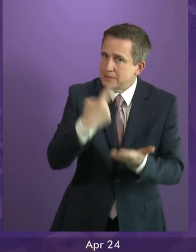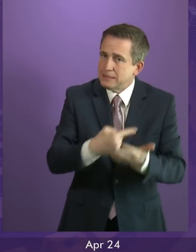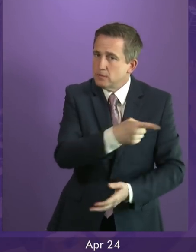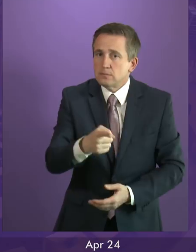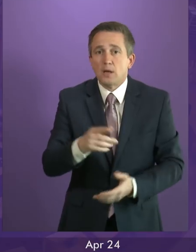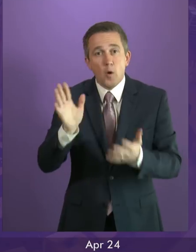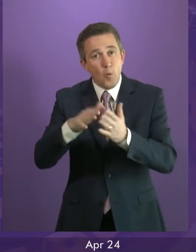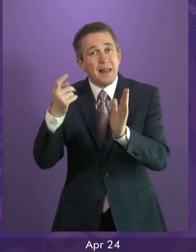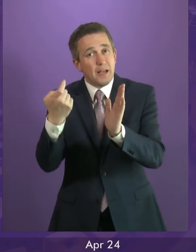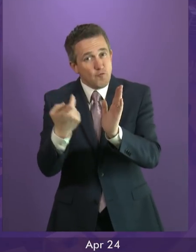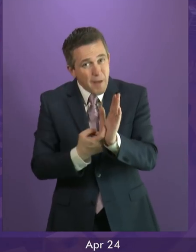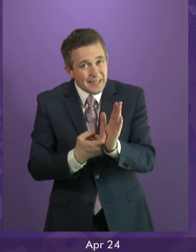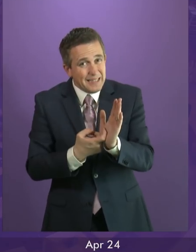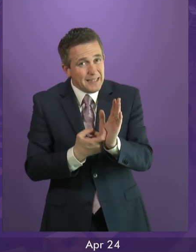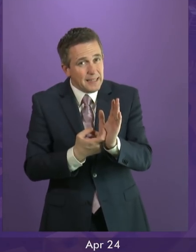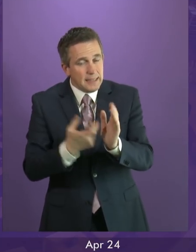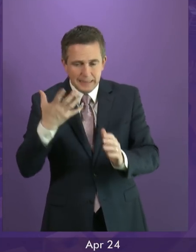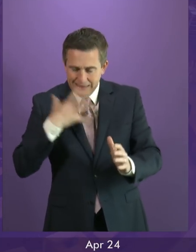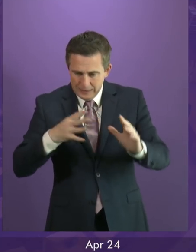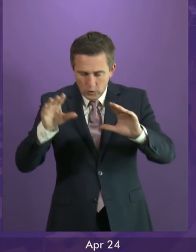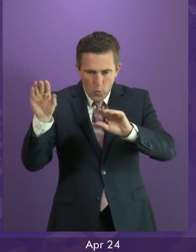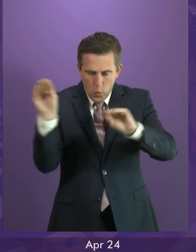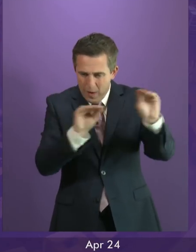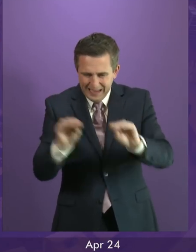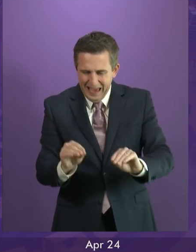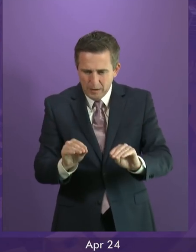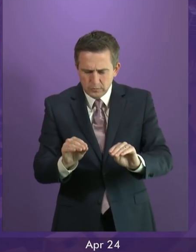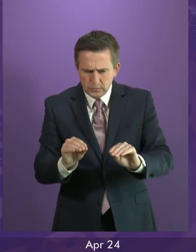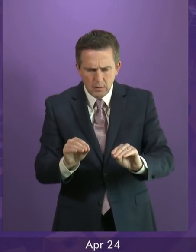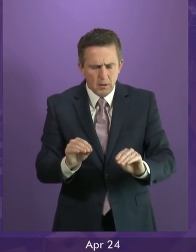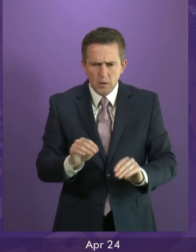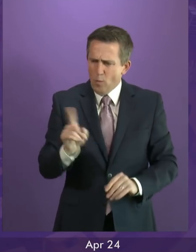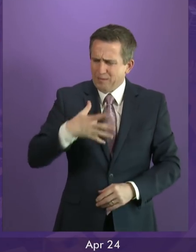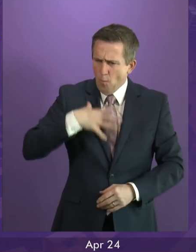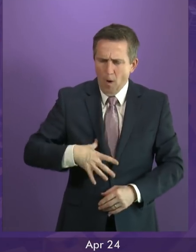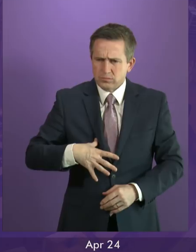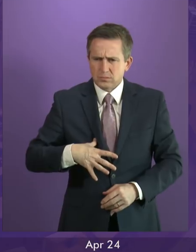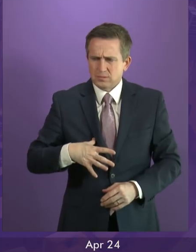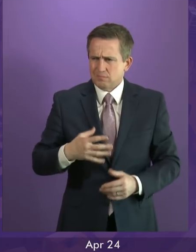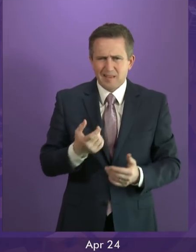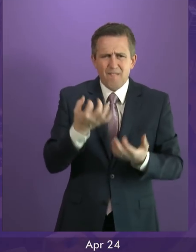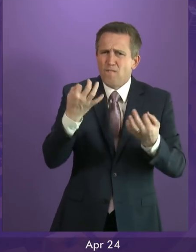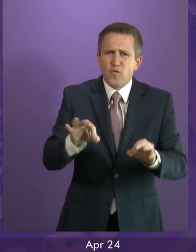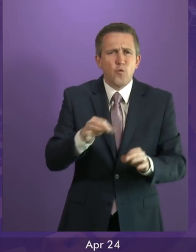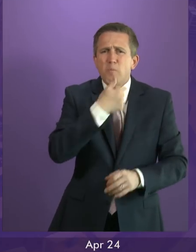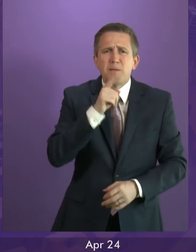he can somehow reconcile that contradiction at the heart of his argument, I'm not sure many people across Scotland are going to take